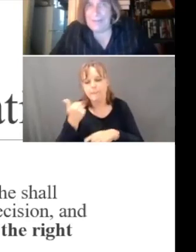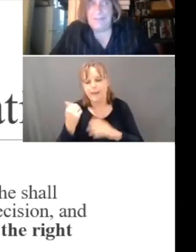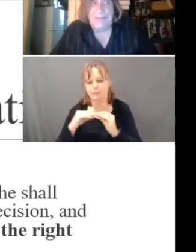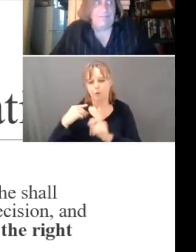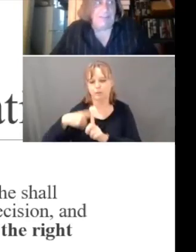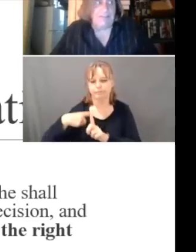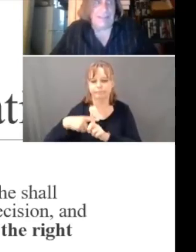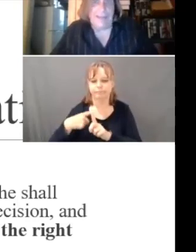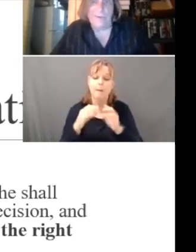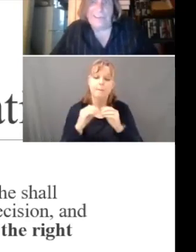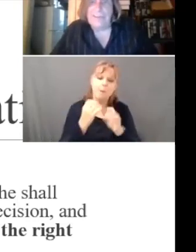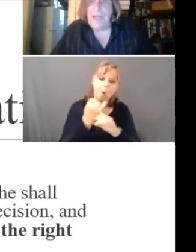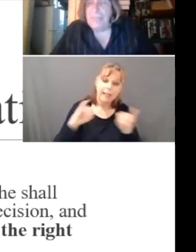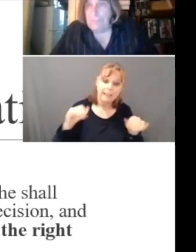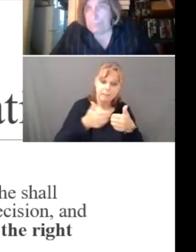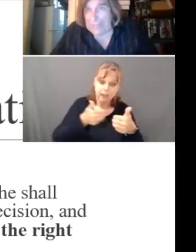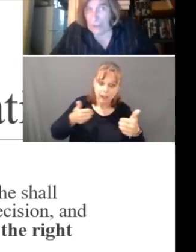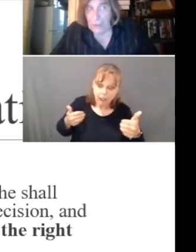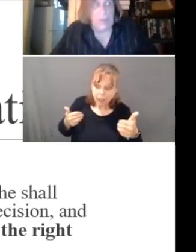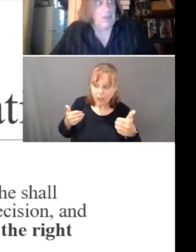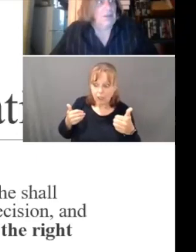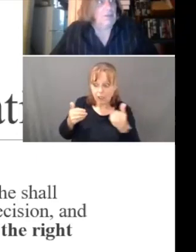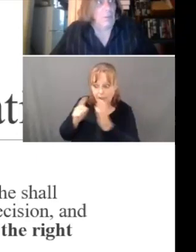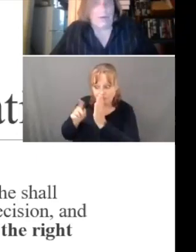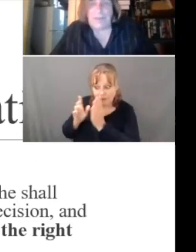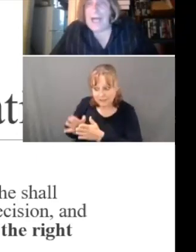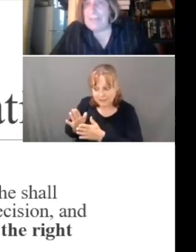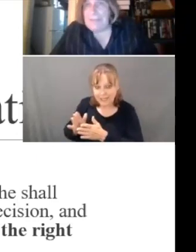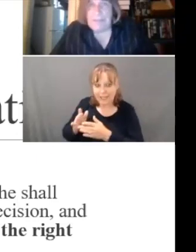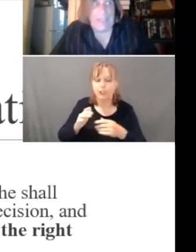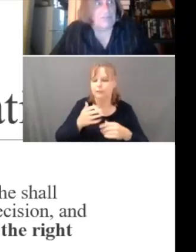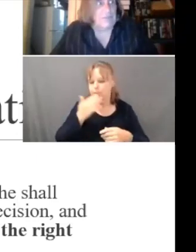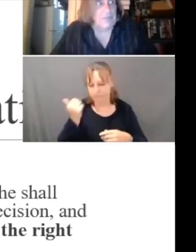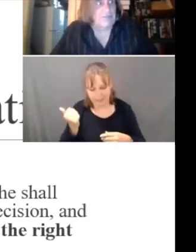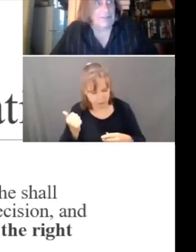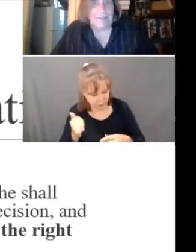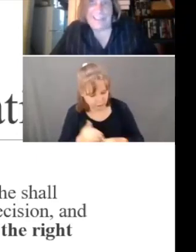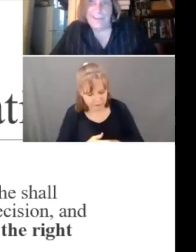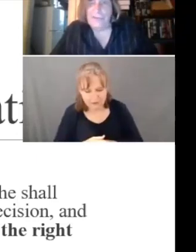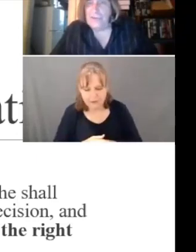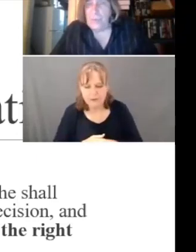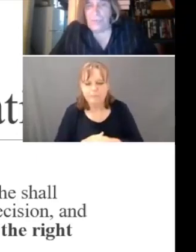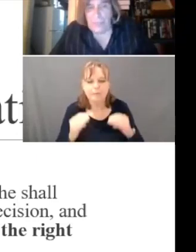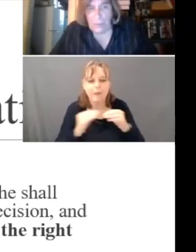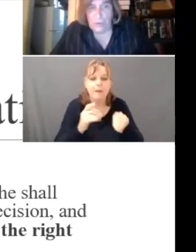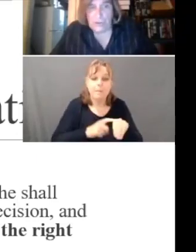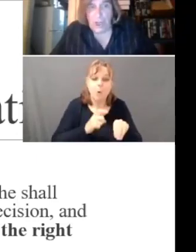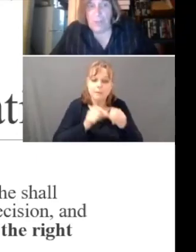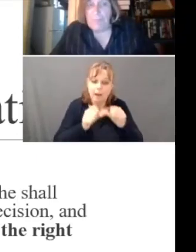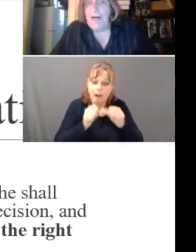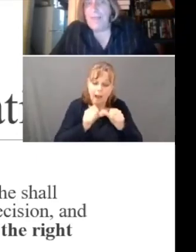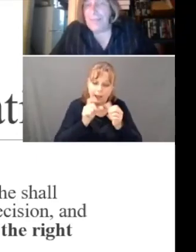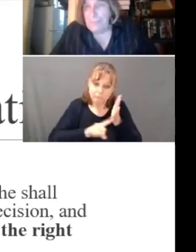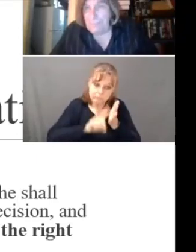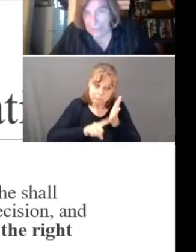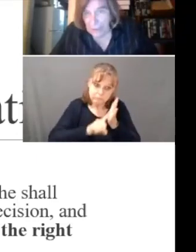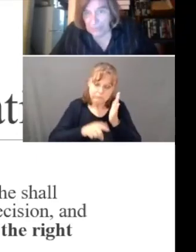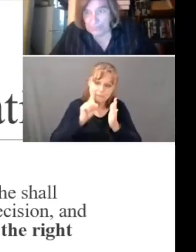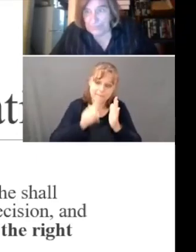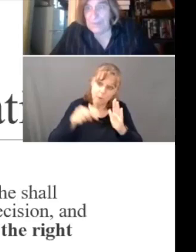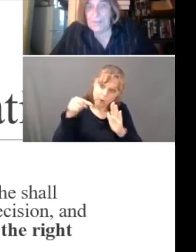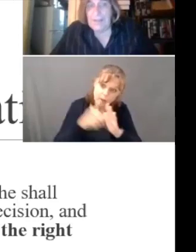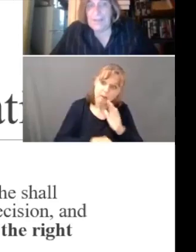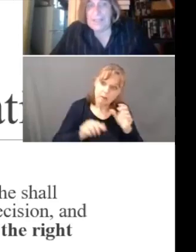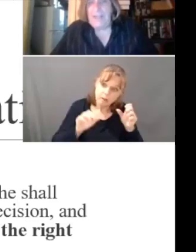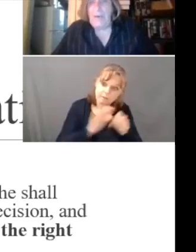independent the investigator is, the better, the more time it takes for the investigator to do a thorough job, the better.